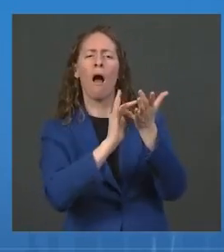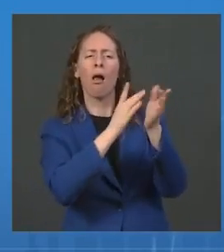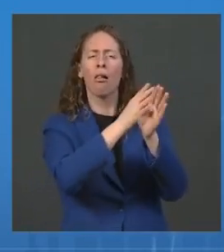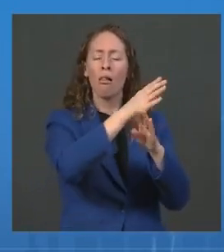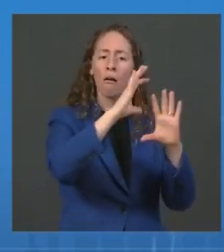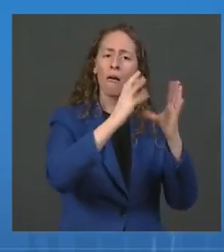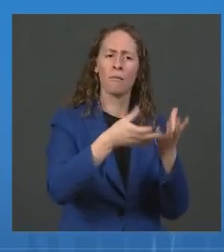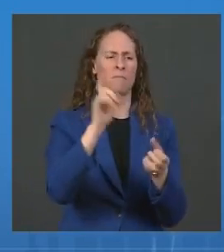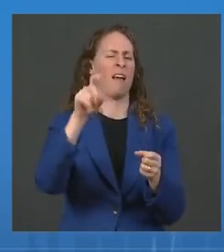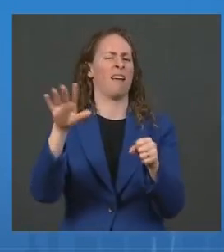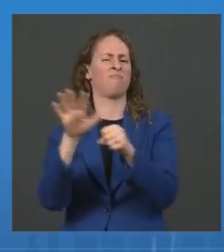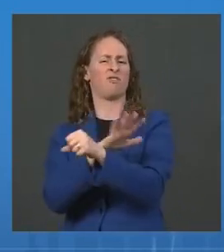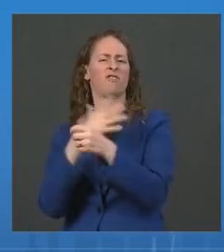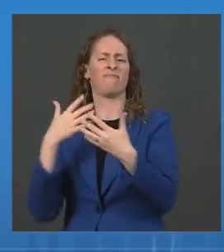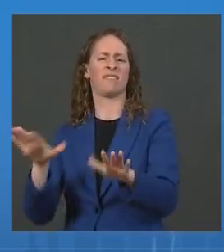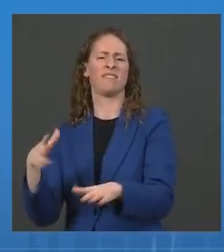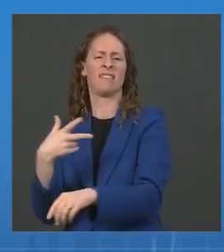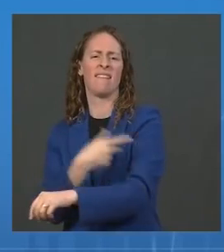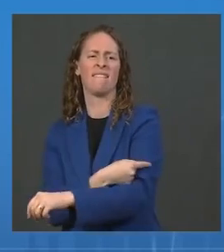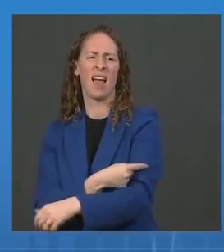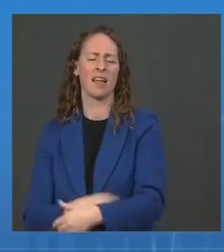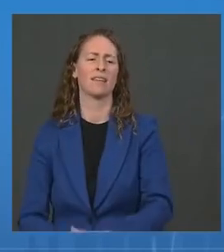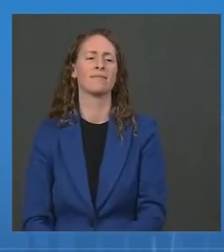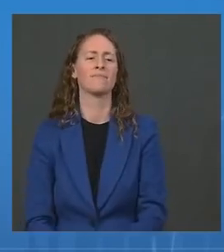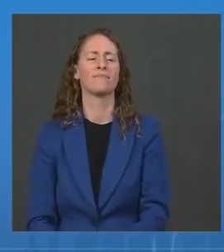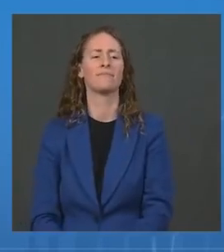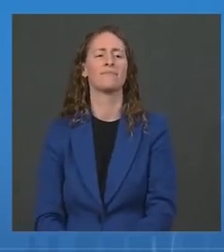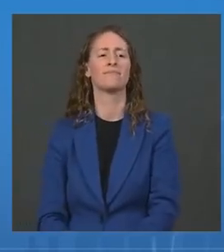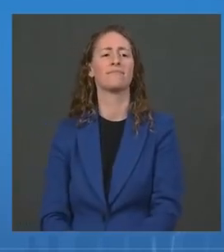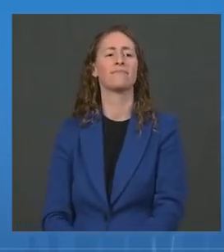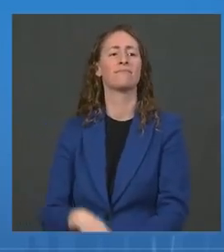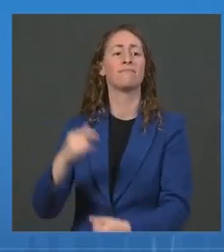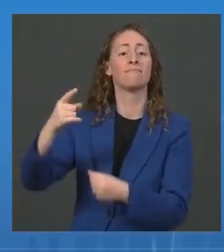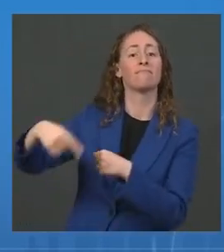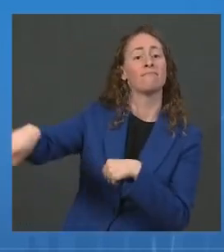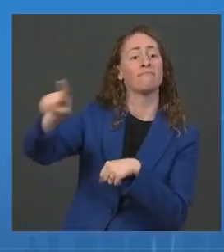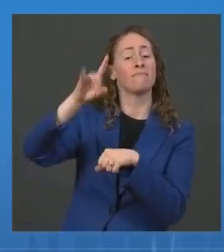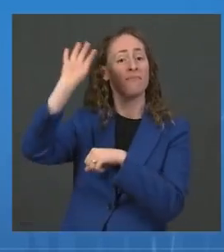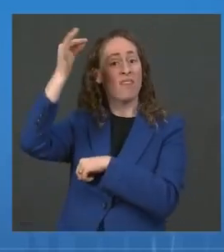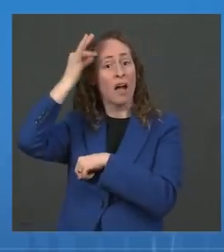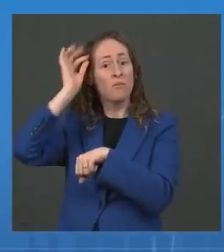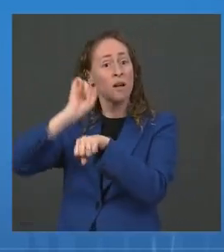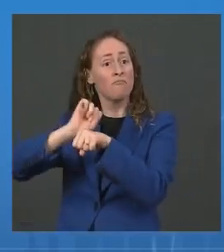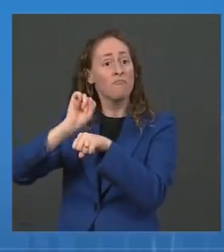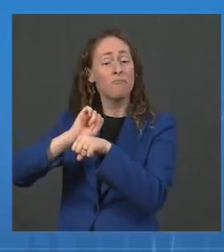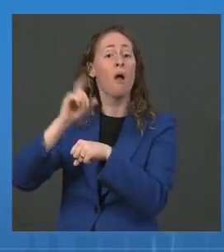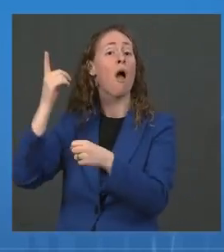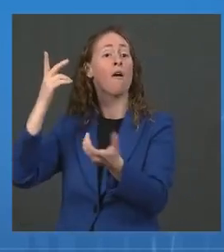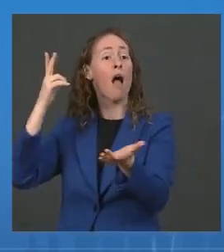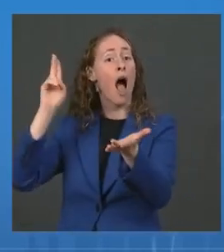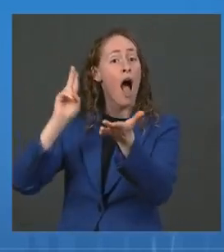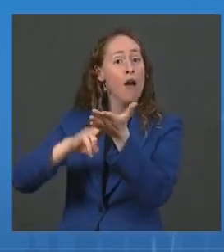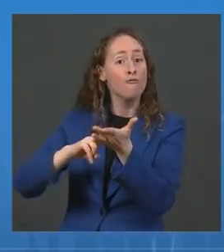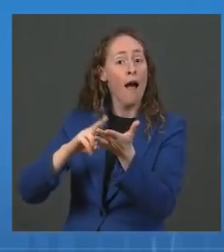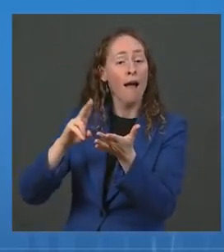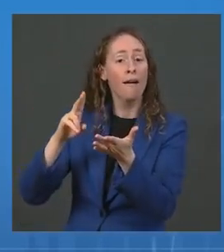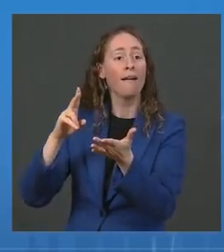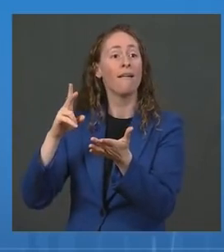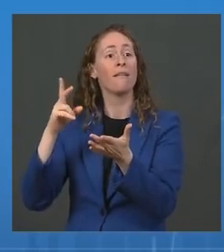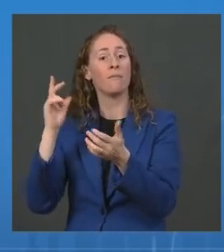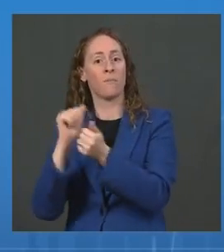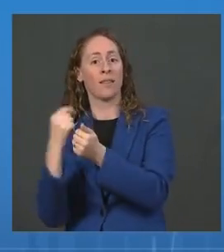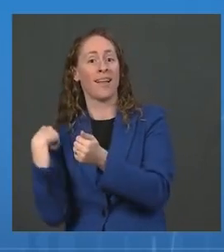all federal executive branch employees and all employees of federal contractors to be fully vaccinated,